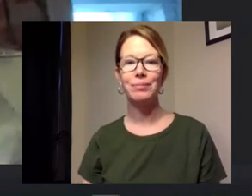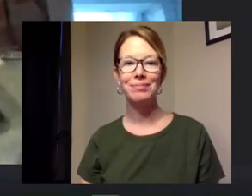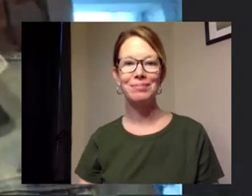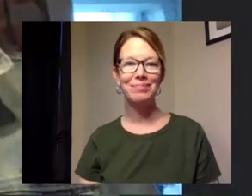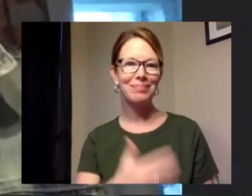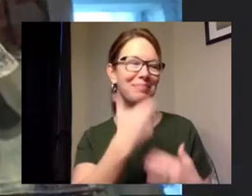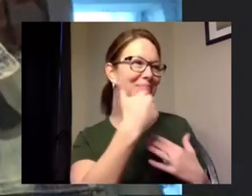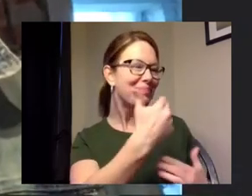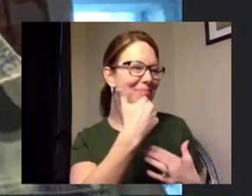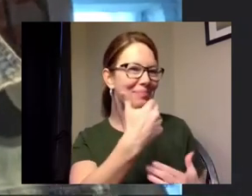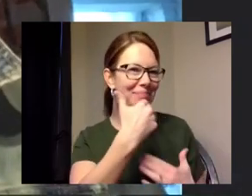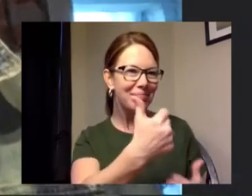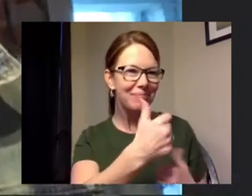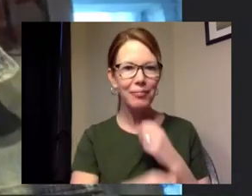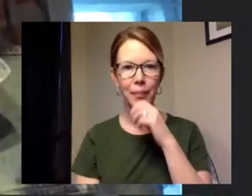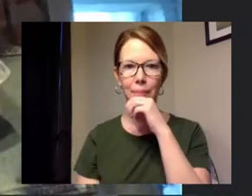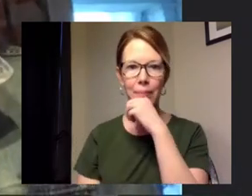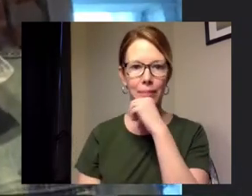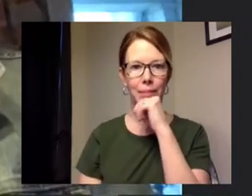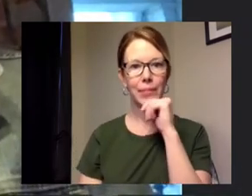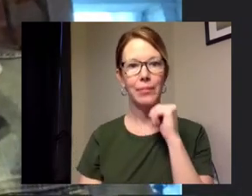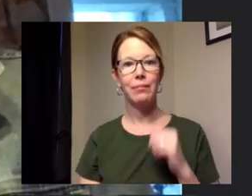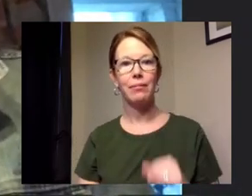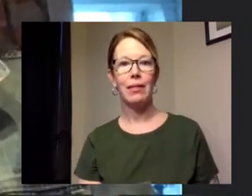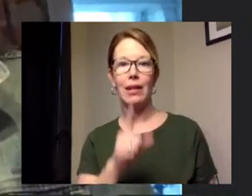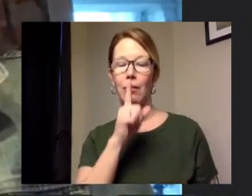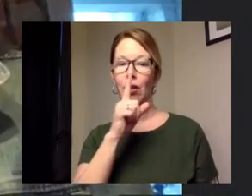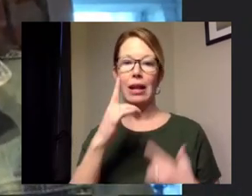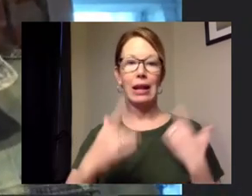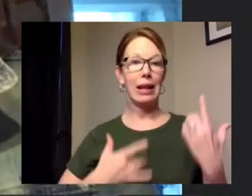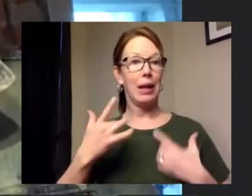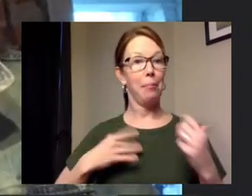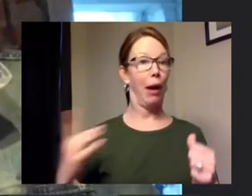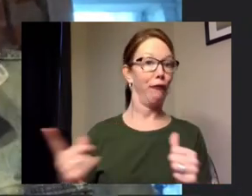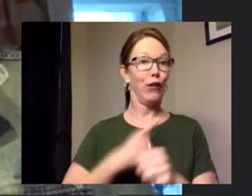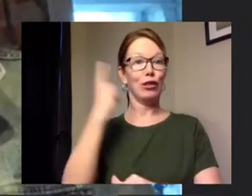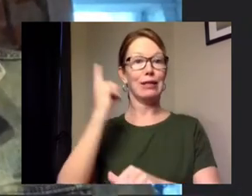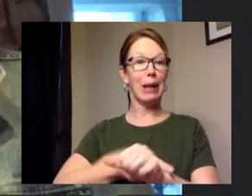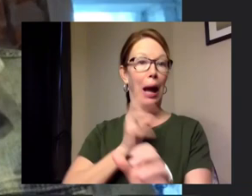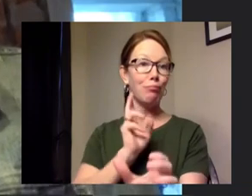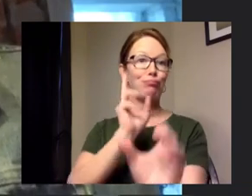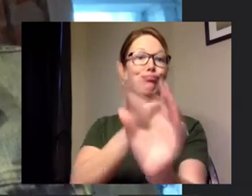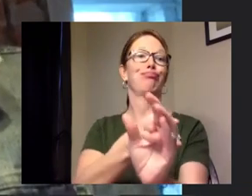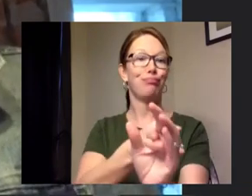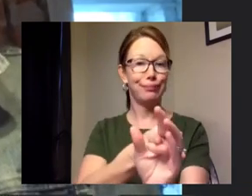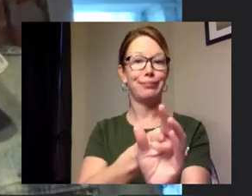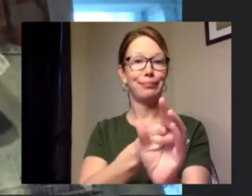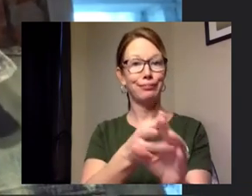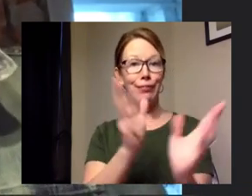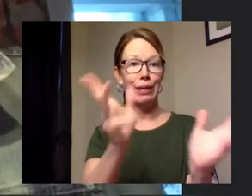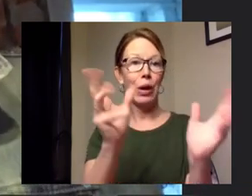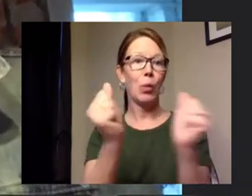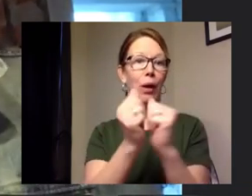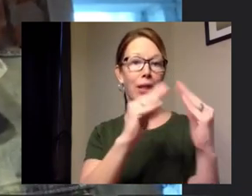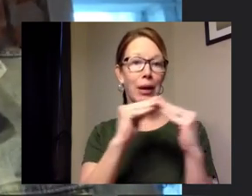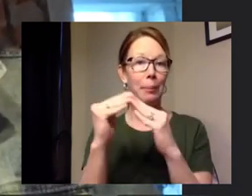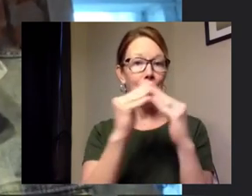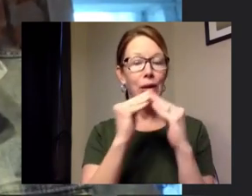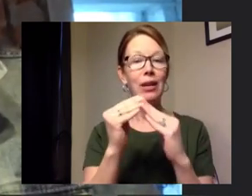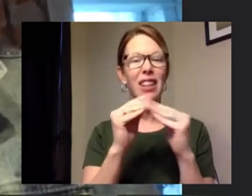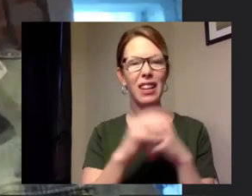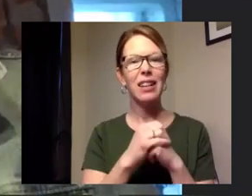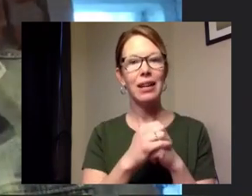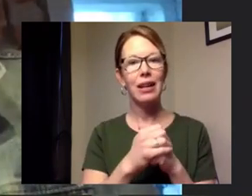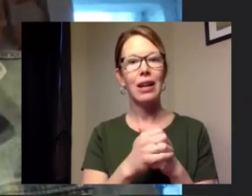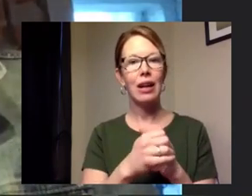josue um i'm actually really excited this will be my first time talking to the community i'd really like to speak especially to the